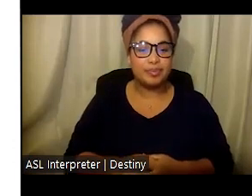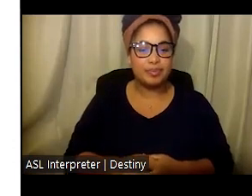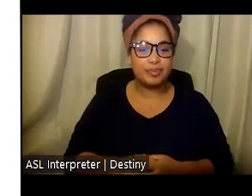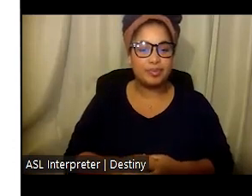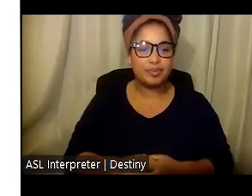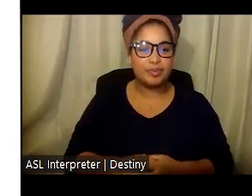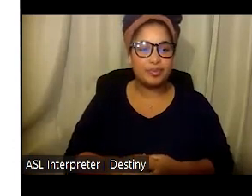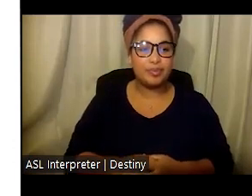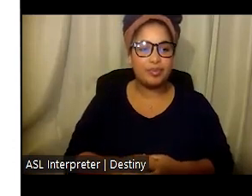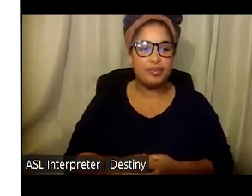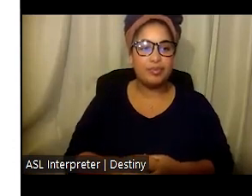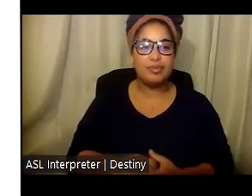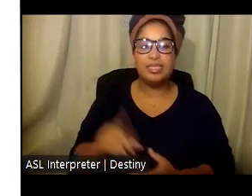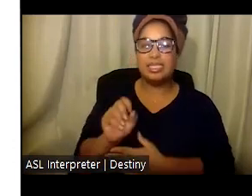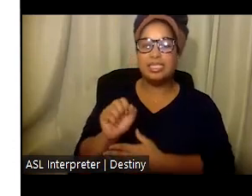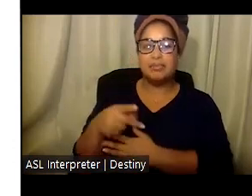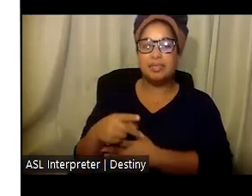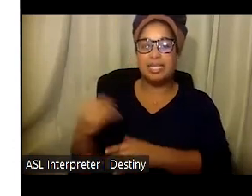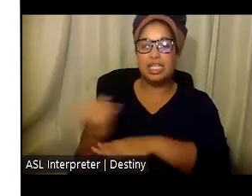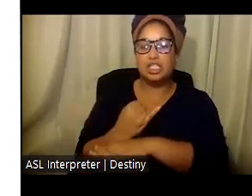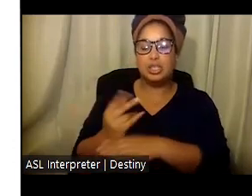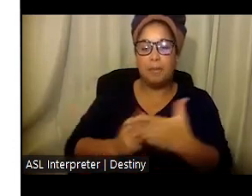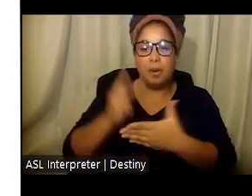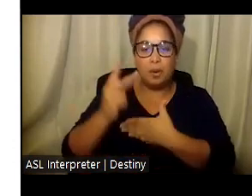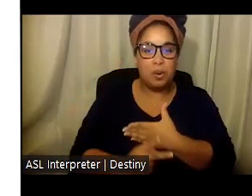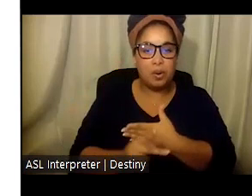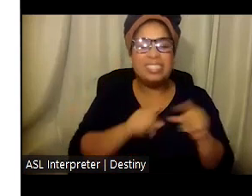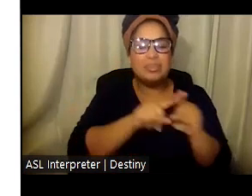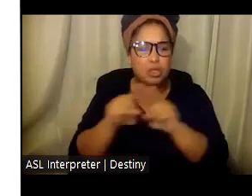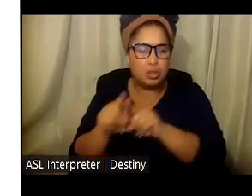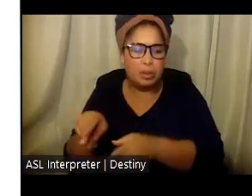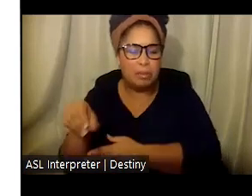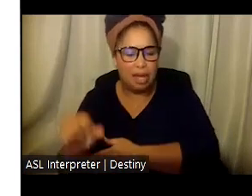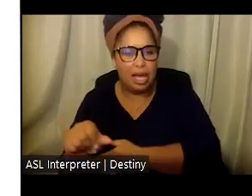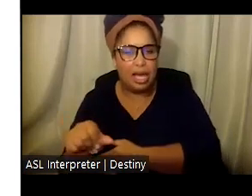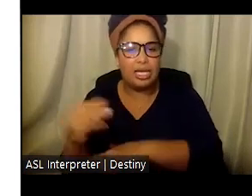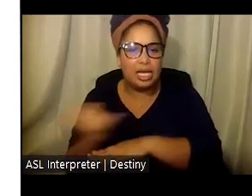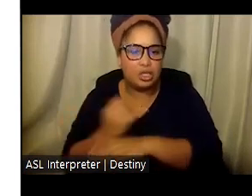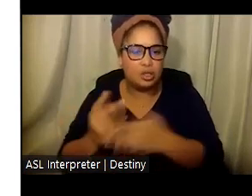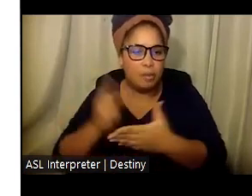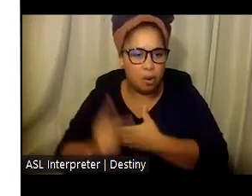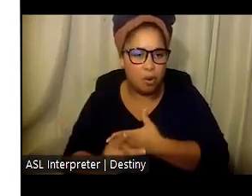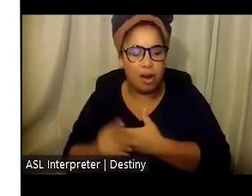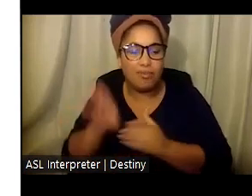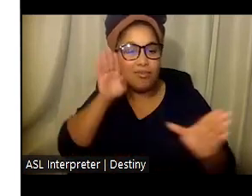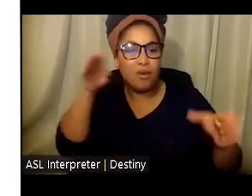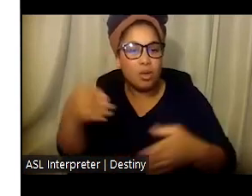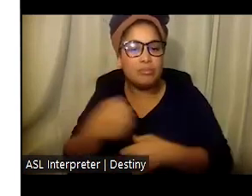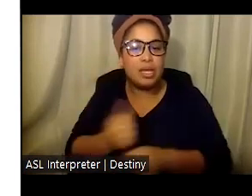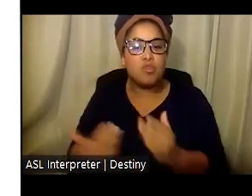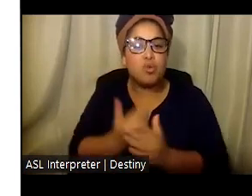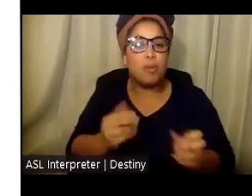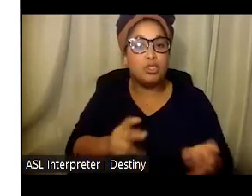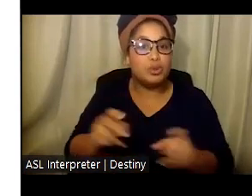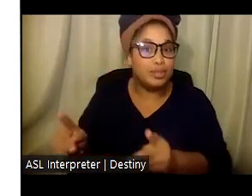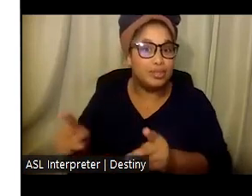The DSP Internship Program, which is similar to the Paid Internship Program, is geared towards creating new opportunities.